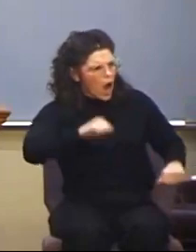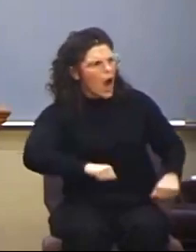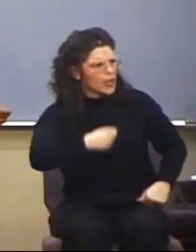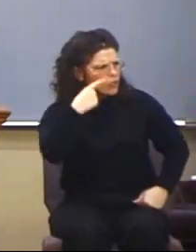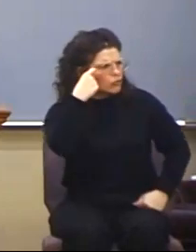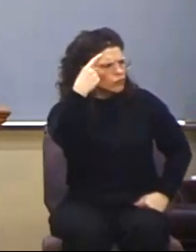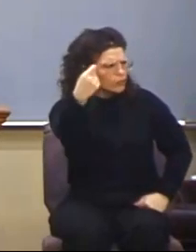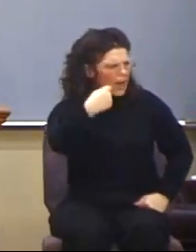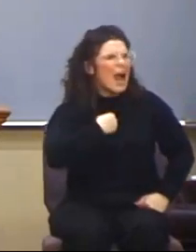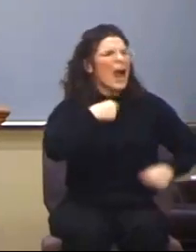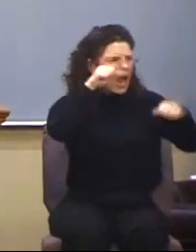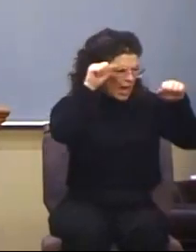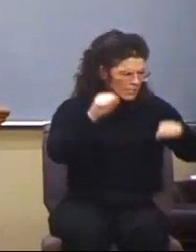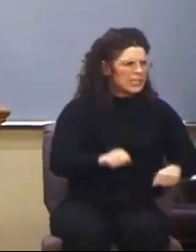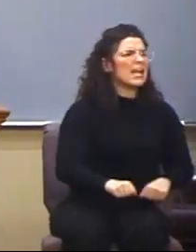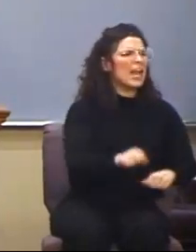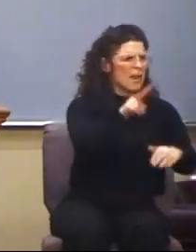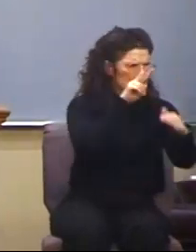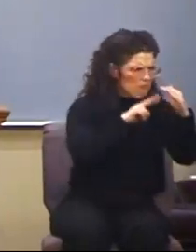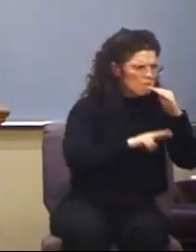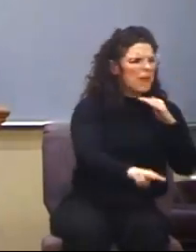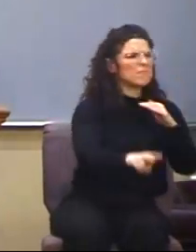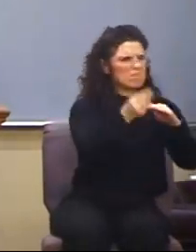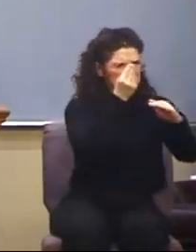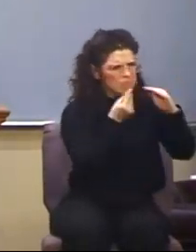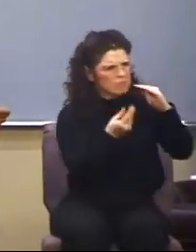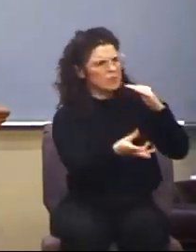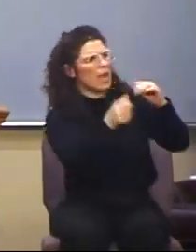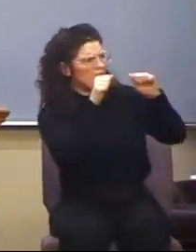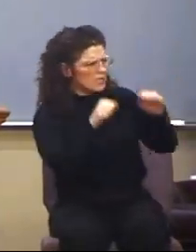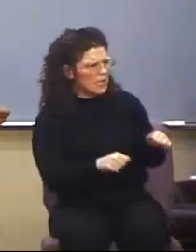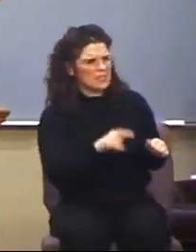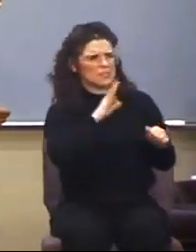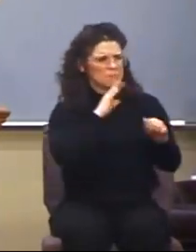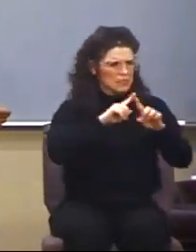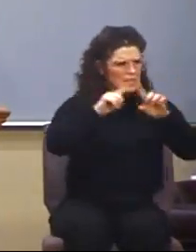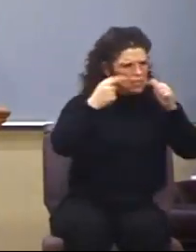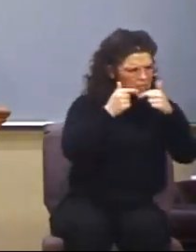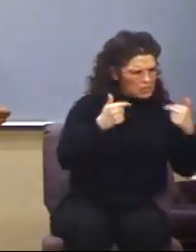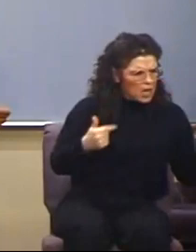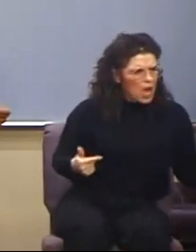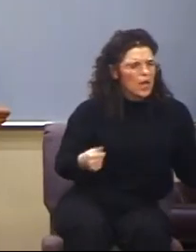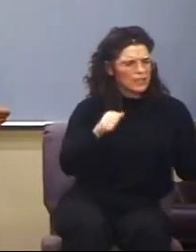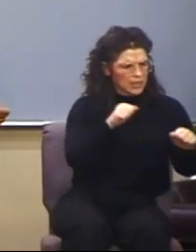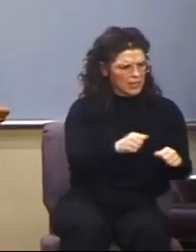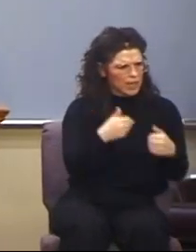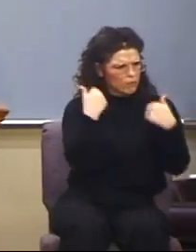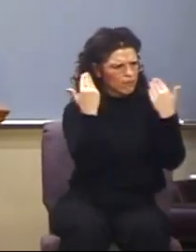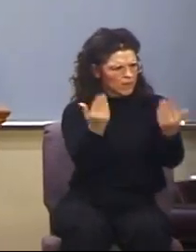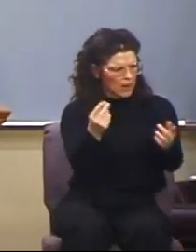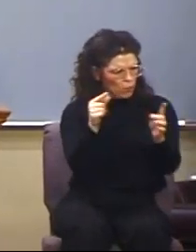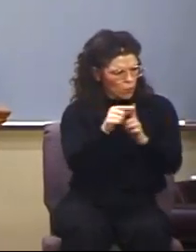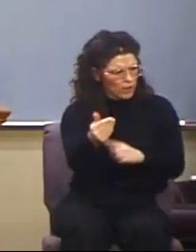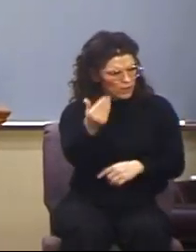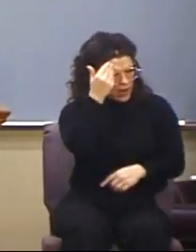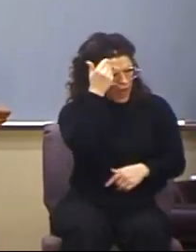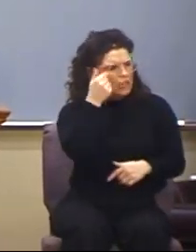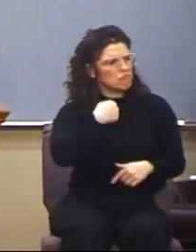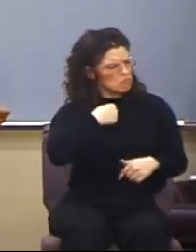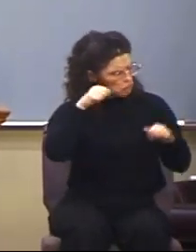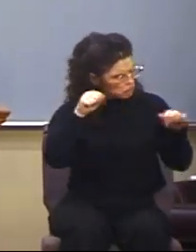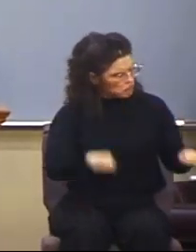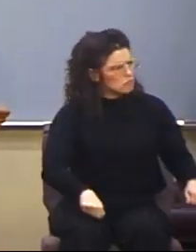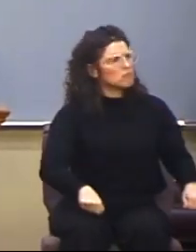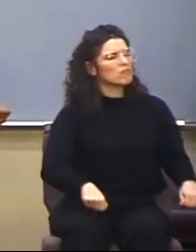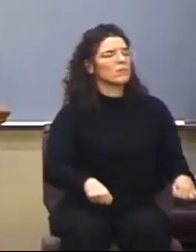I can speak in tongues, I can provide a word of knowledge, so on and so forth. Wait a minute.